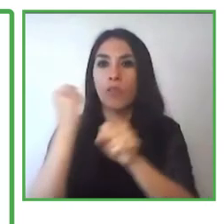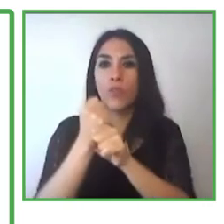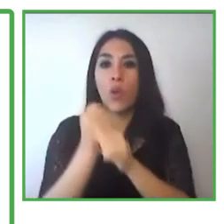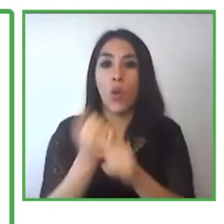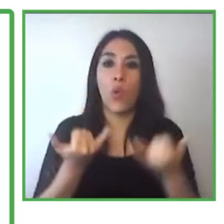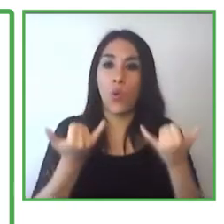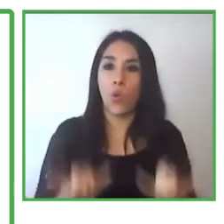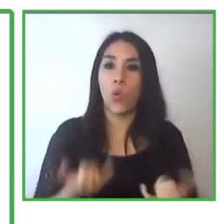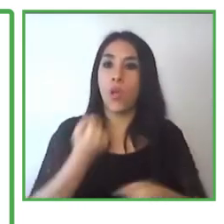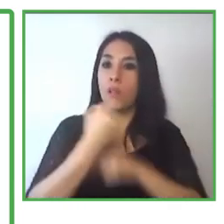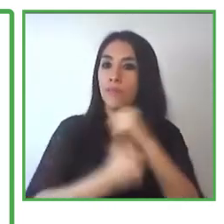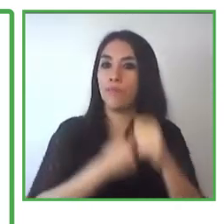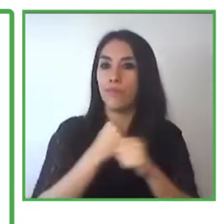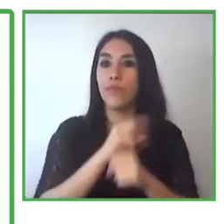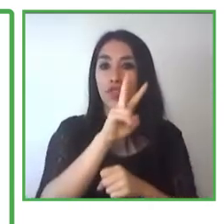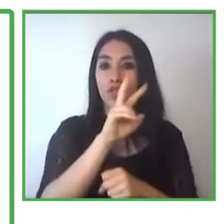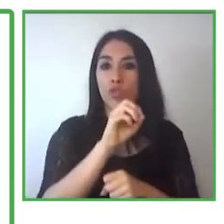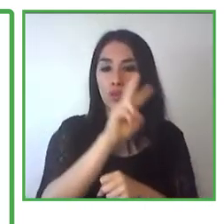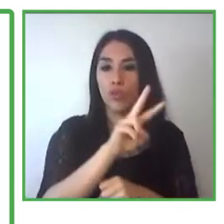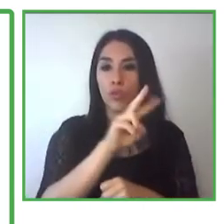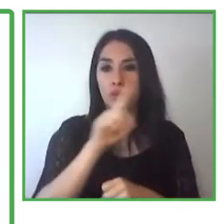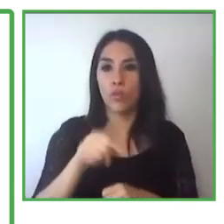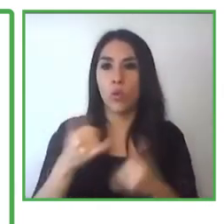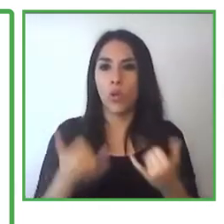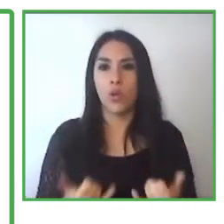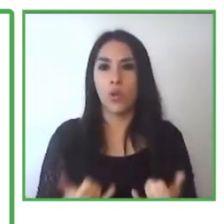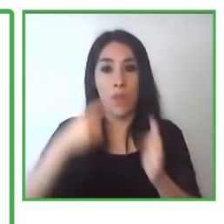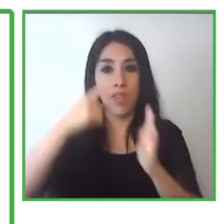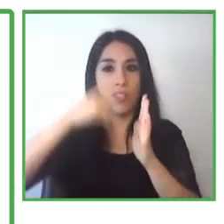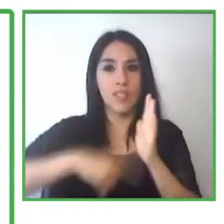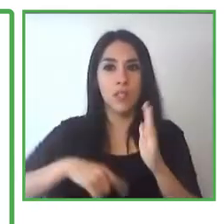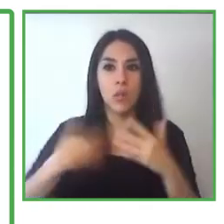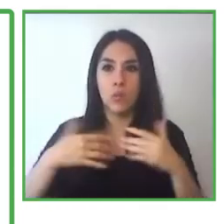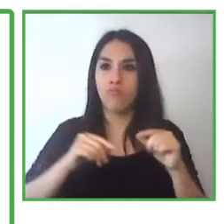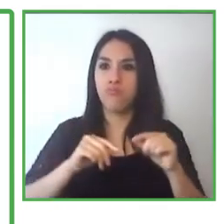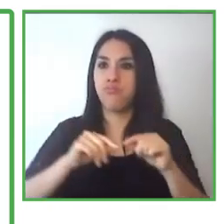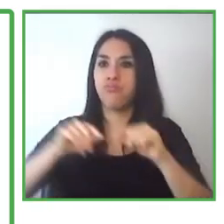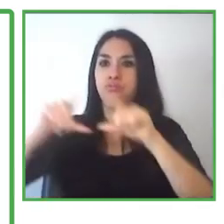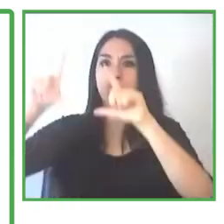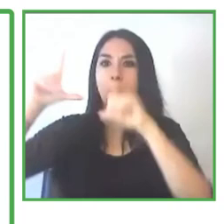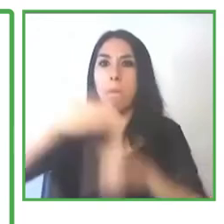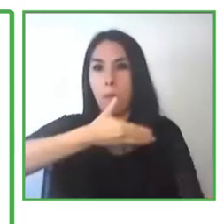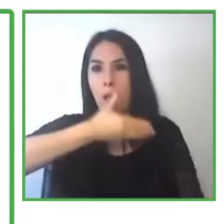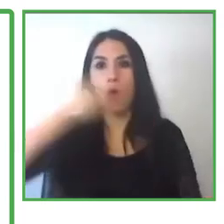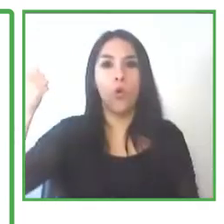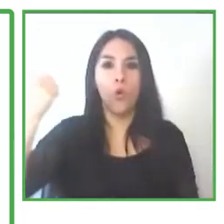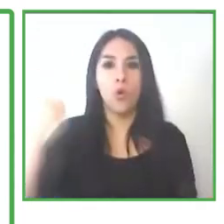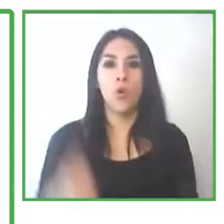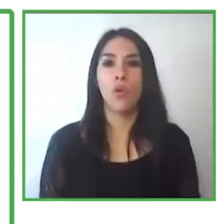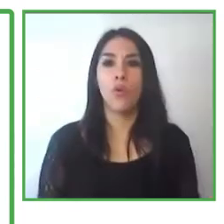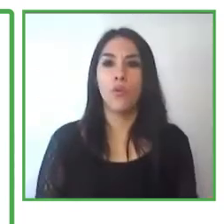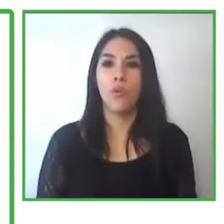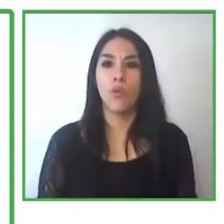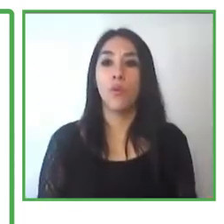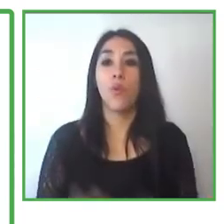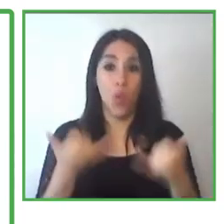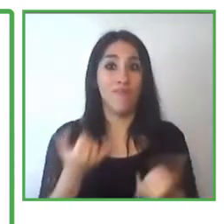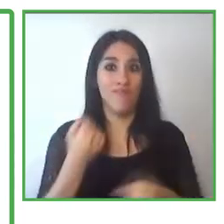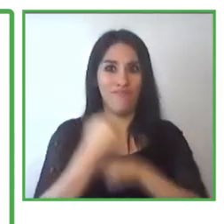So we are closing June 2020, and we are already better